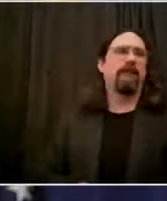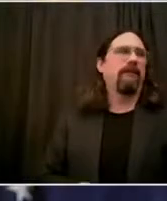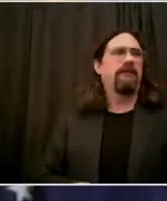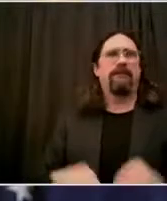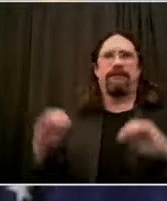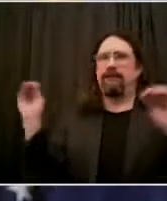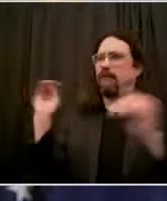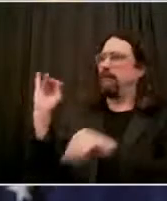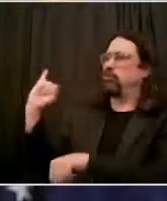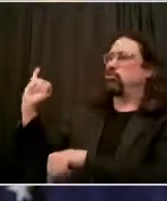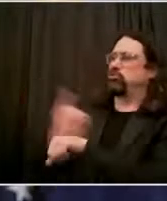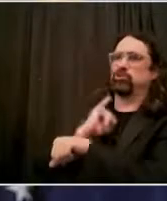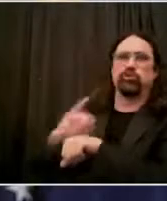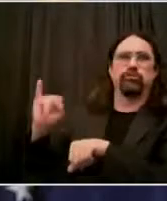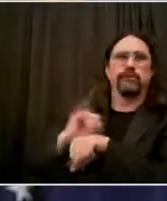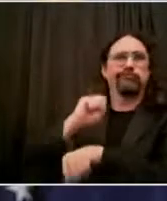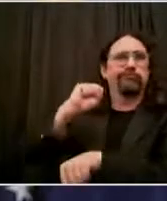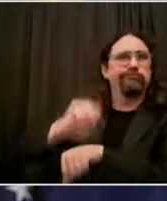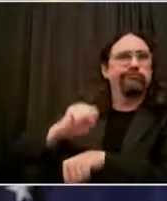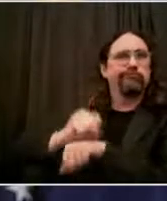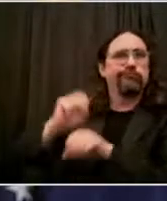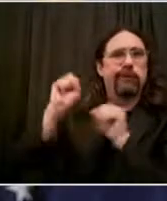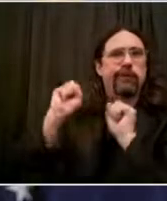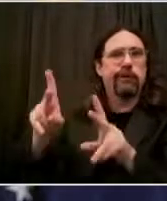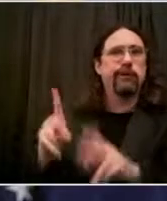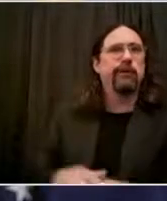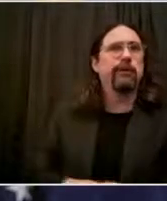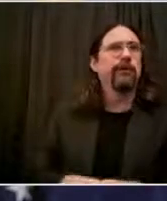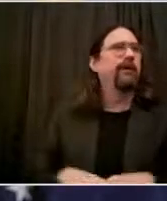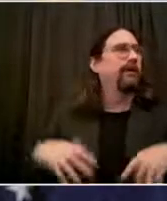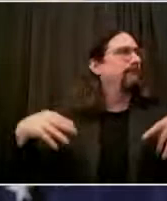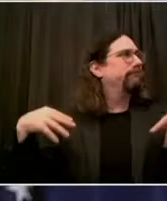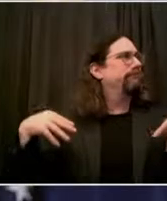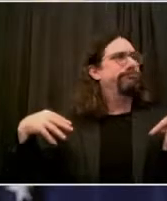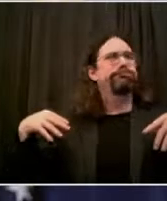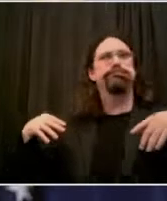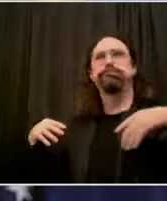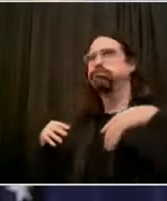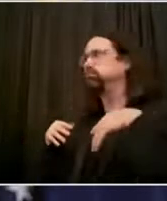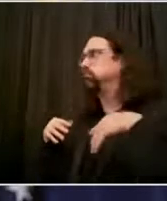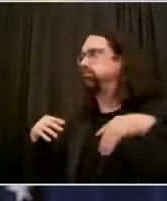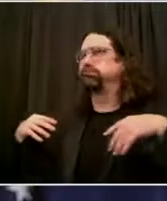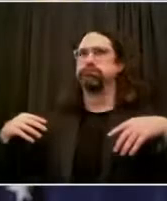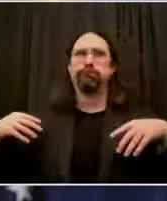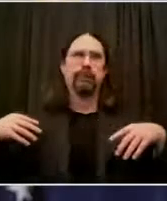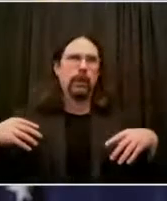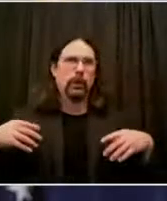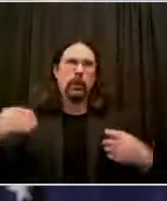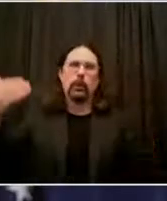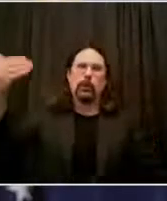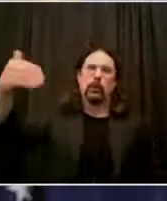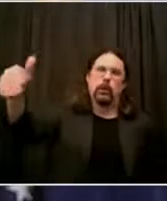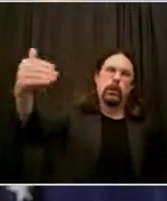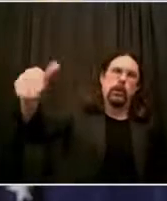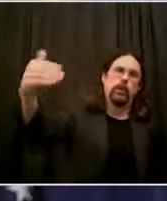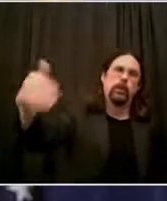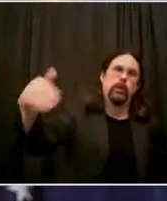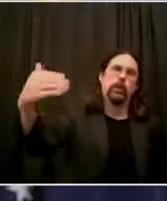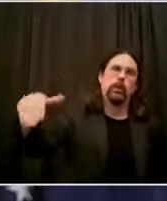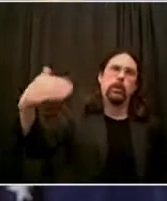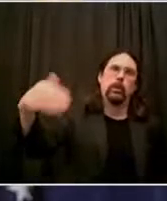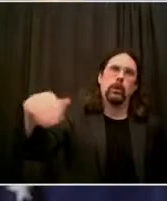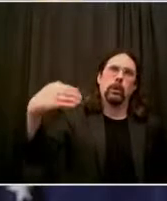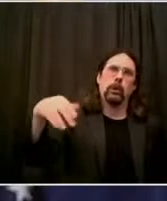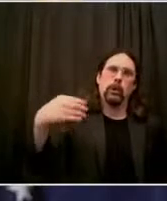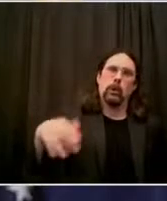bad, but it's a setback. Any, you know, middle class family, any upper class family, you know, they